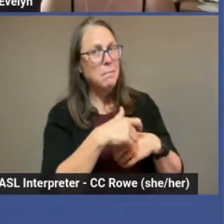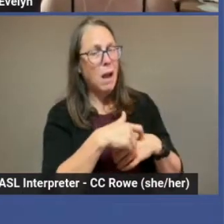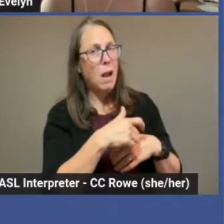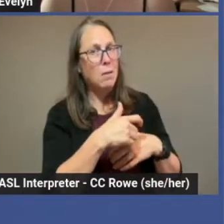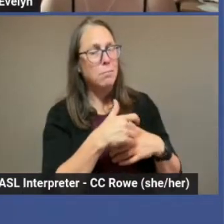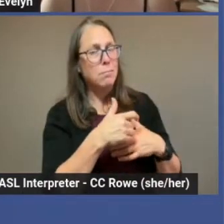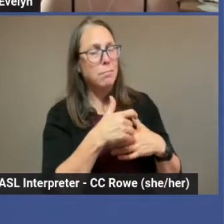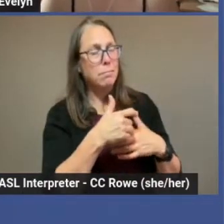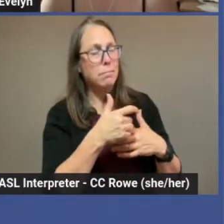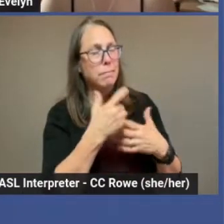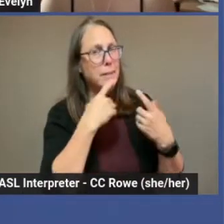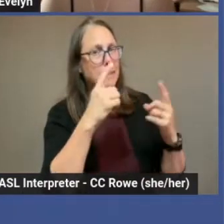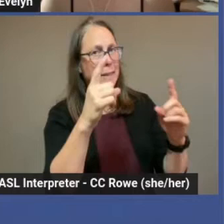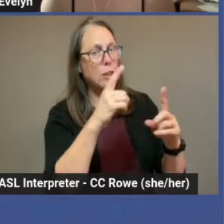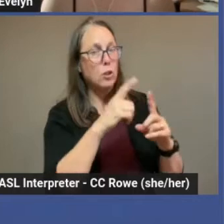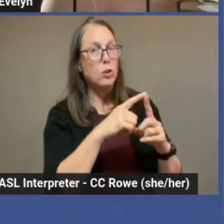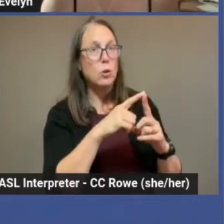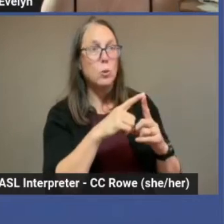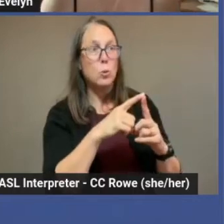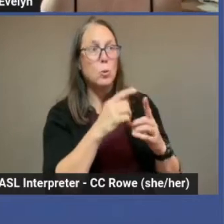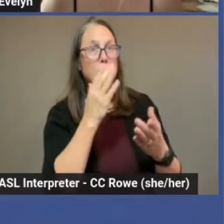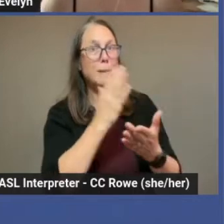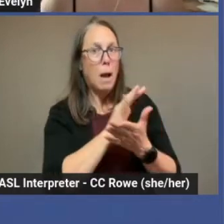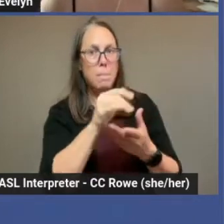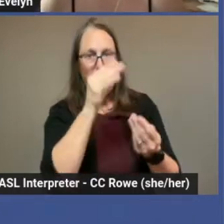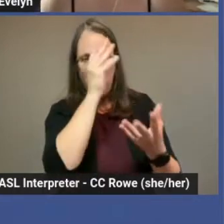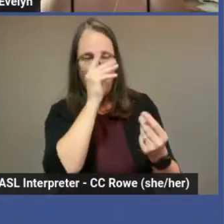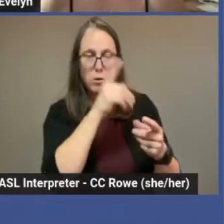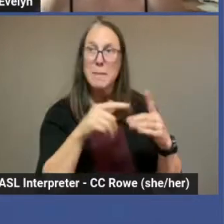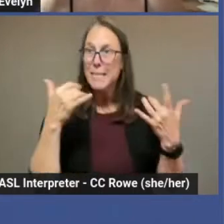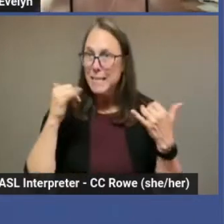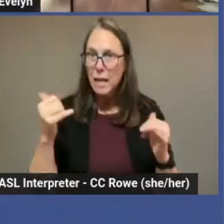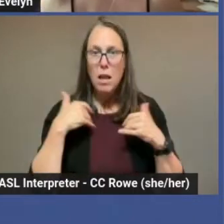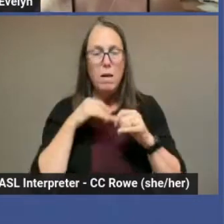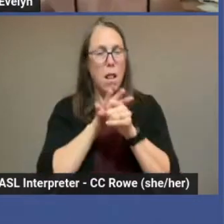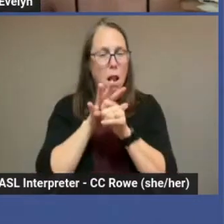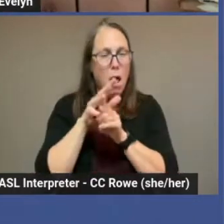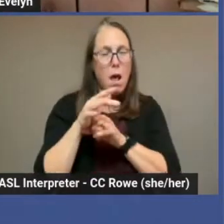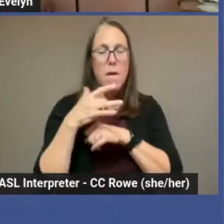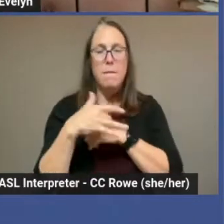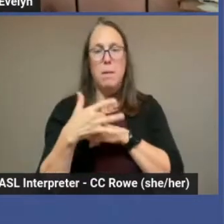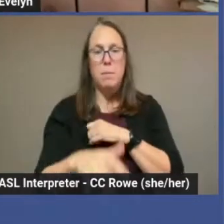that information. However, there is still quite a bit available for us to use.